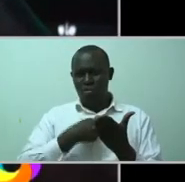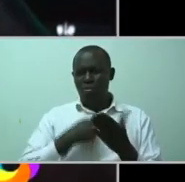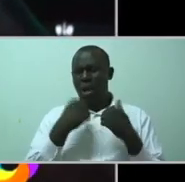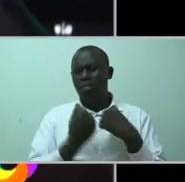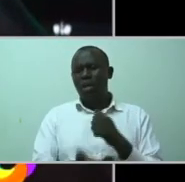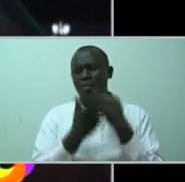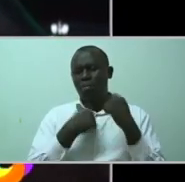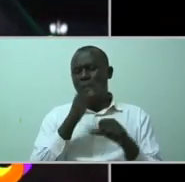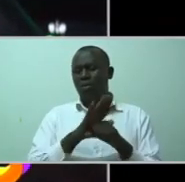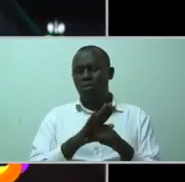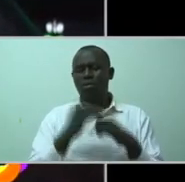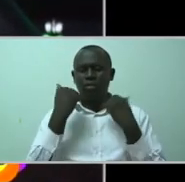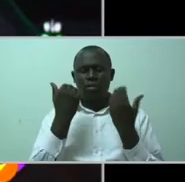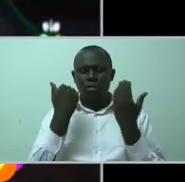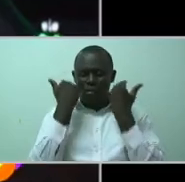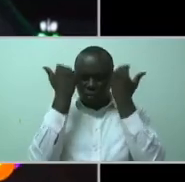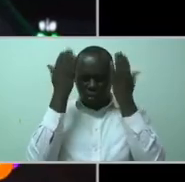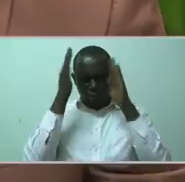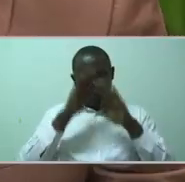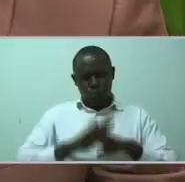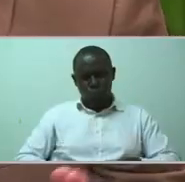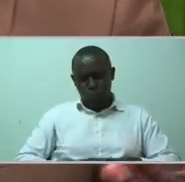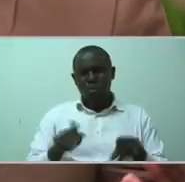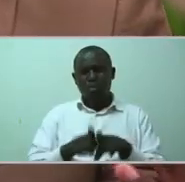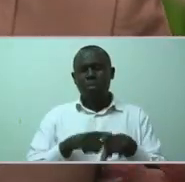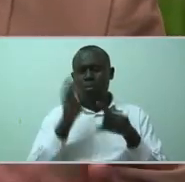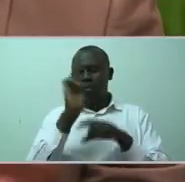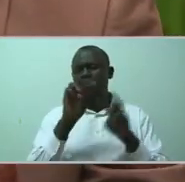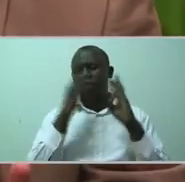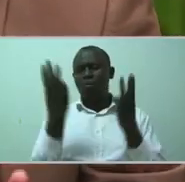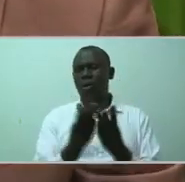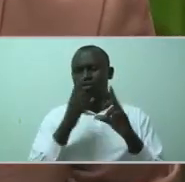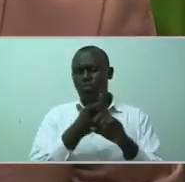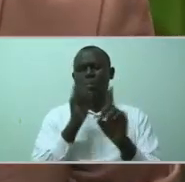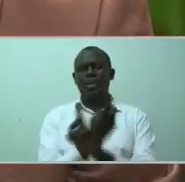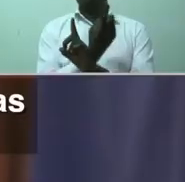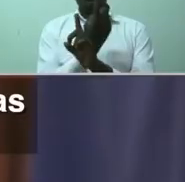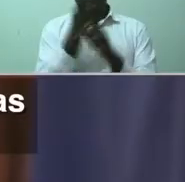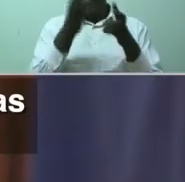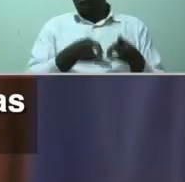really helped me relaxing and seeing the world in a very, from a different perspective.